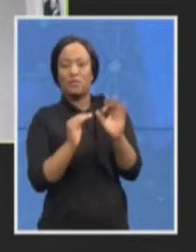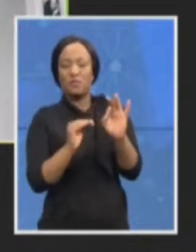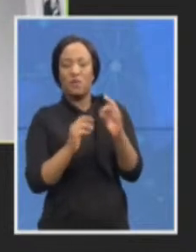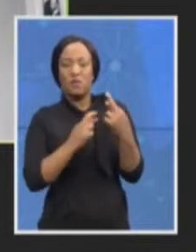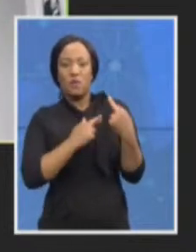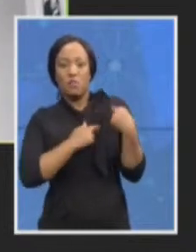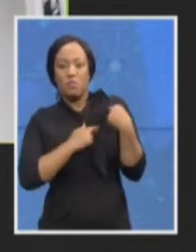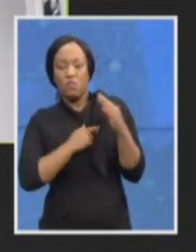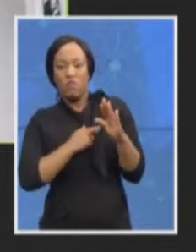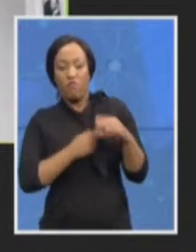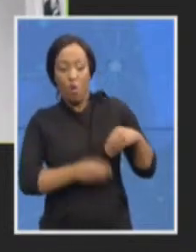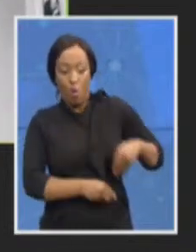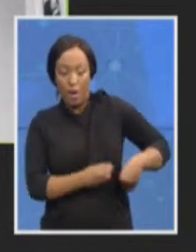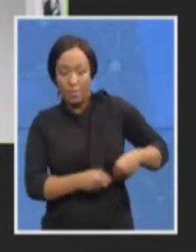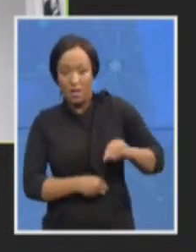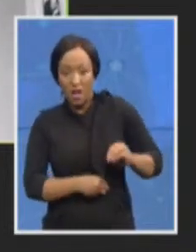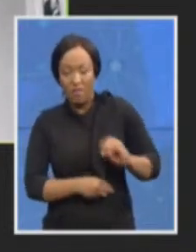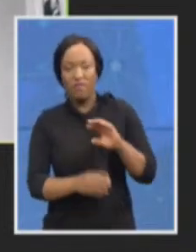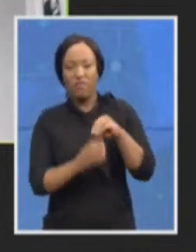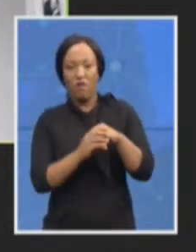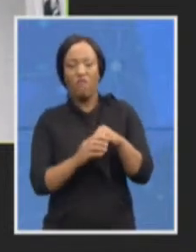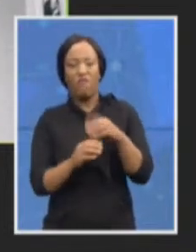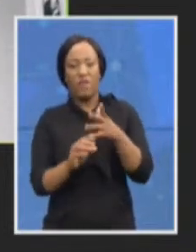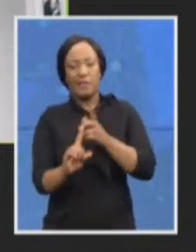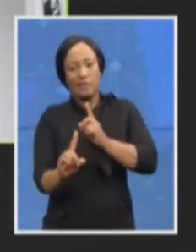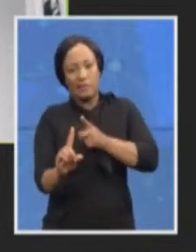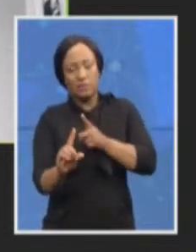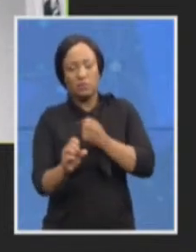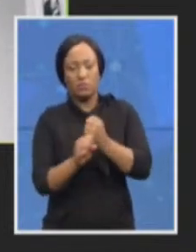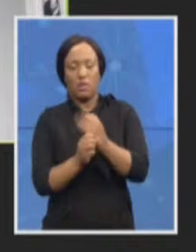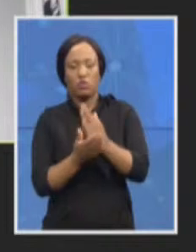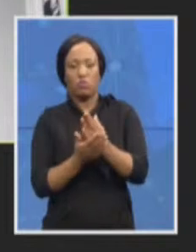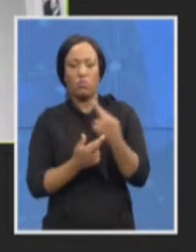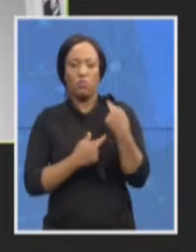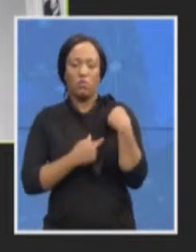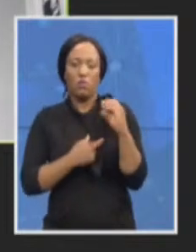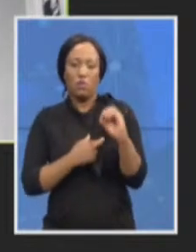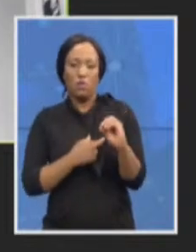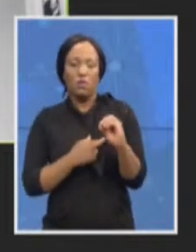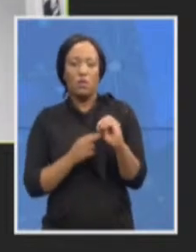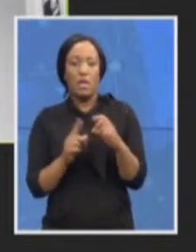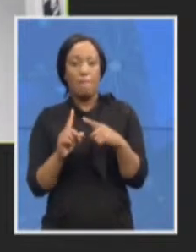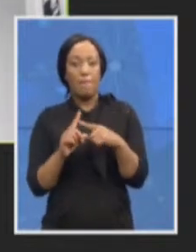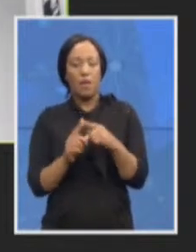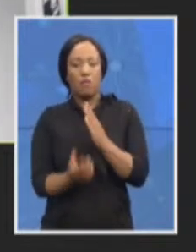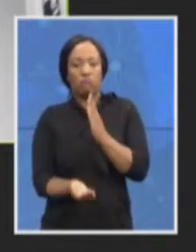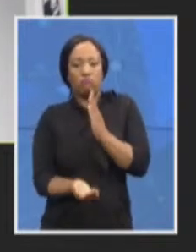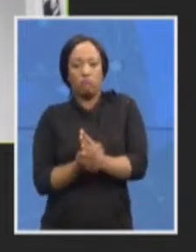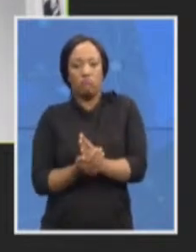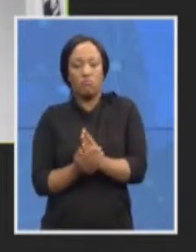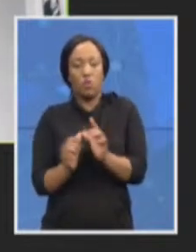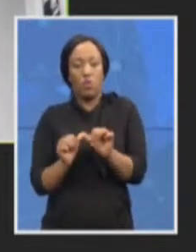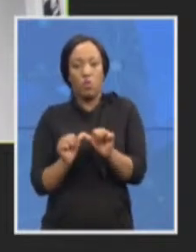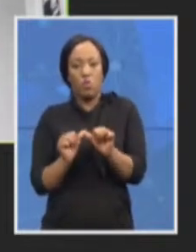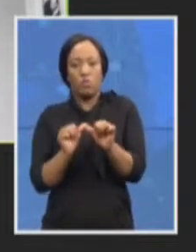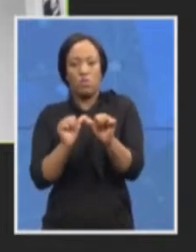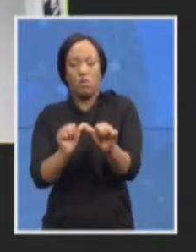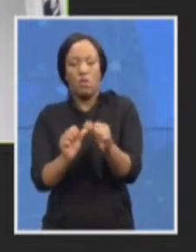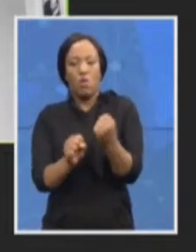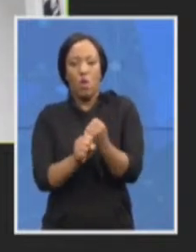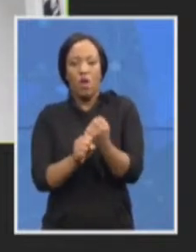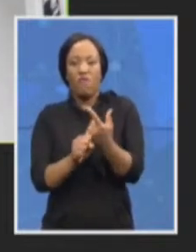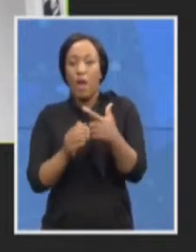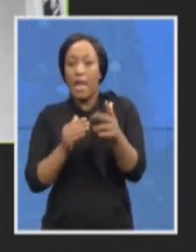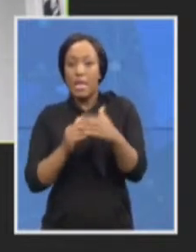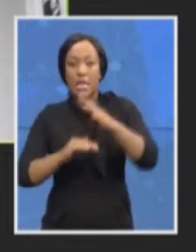in our country. I have no doubt that she will continue the fight against impunity for corruption. Although we